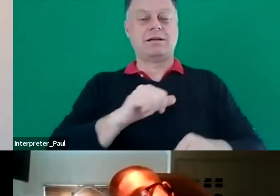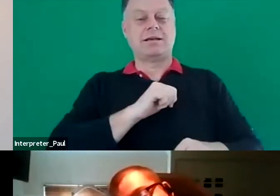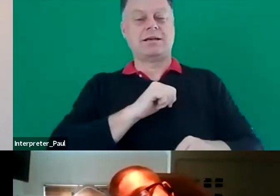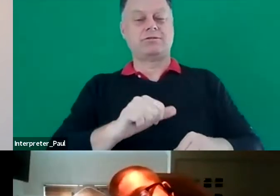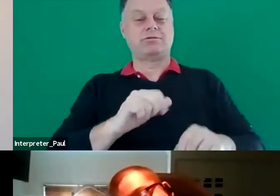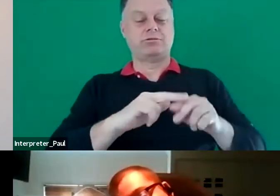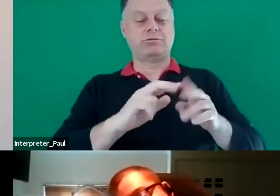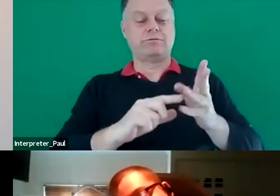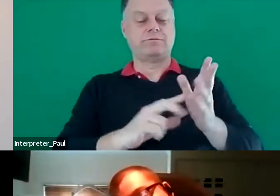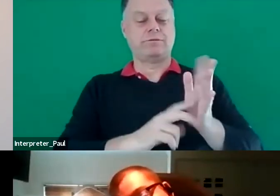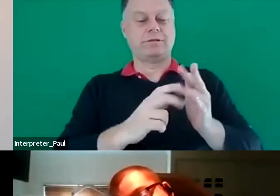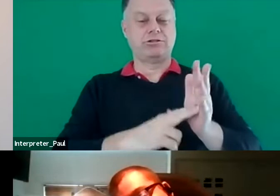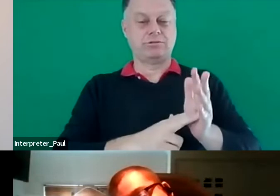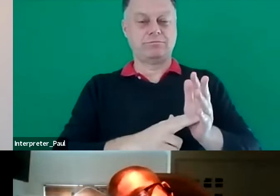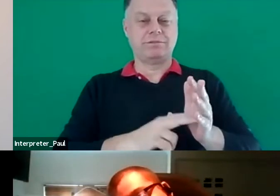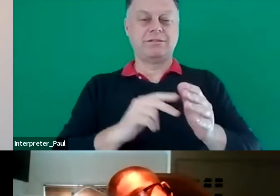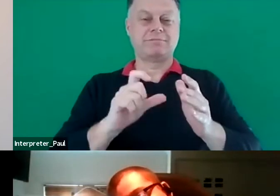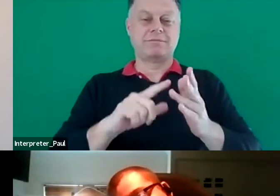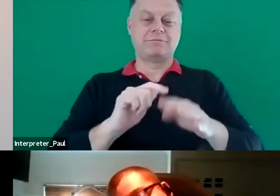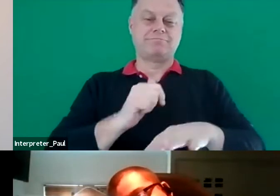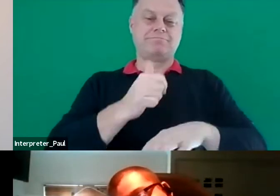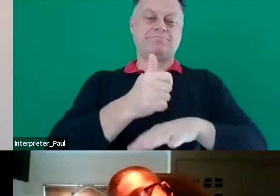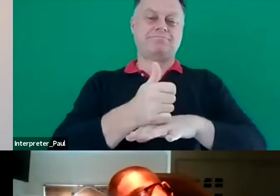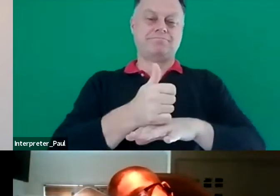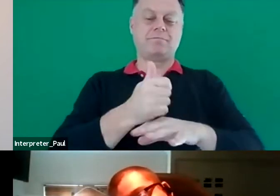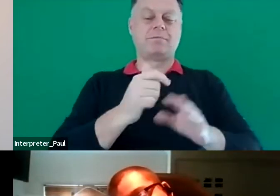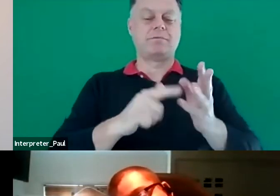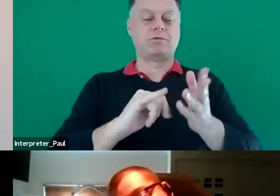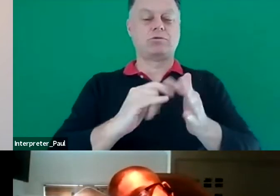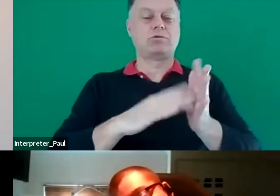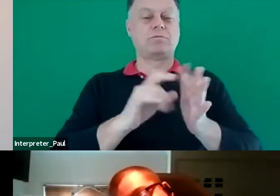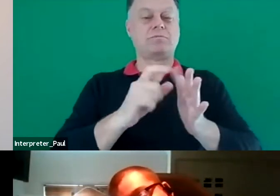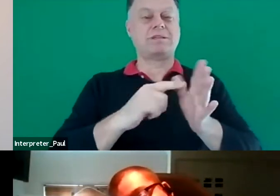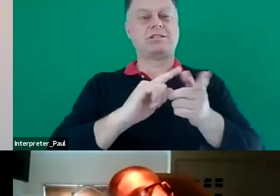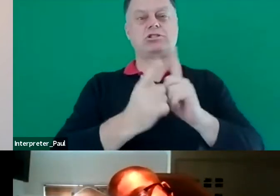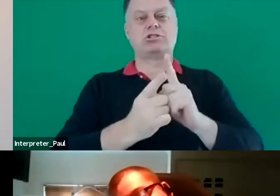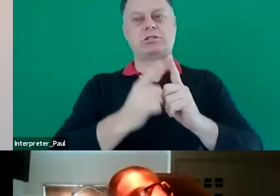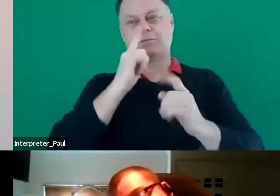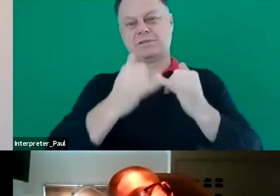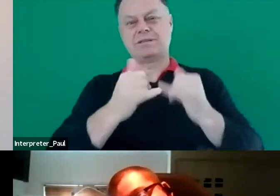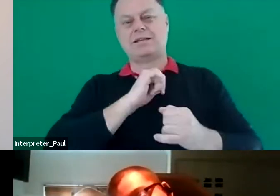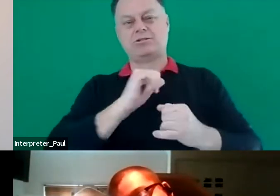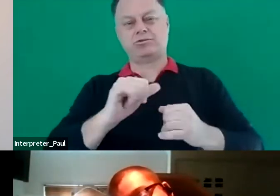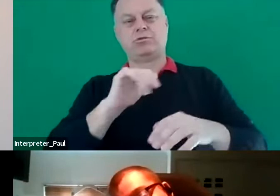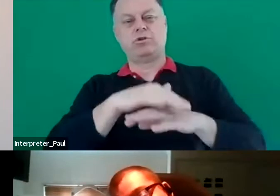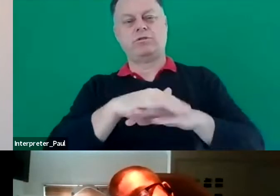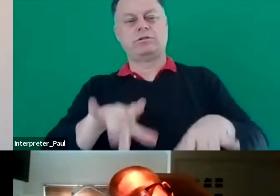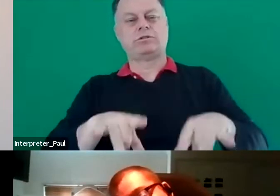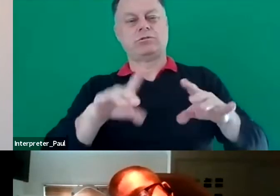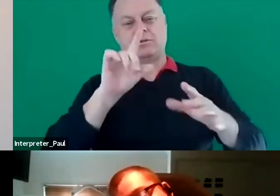Foundation, a startup aimed at using media to change attitudes towards Australians with disabilities.